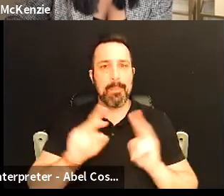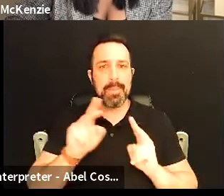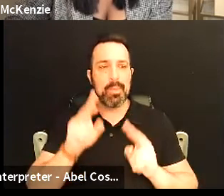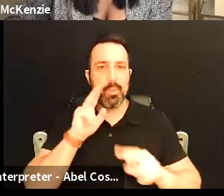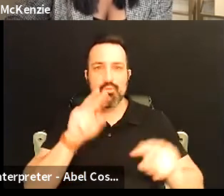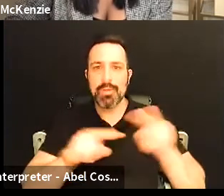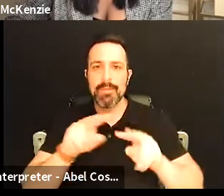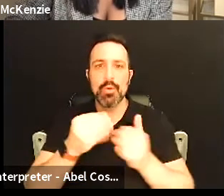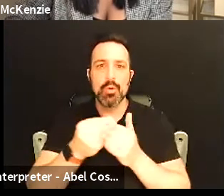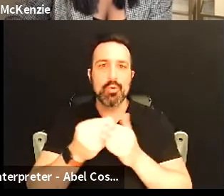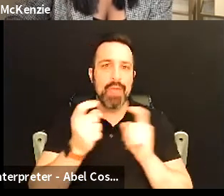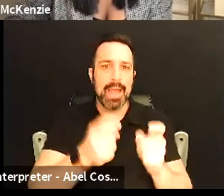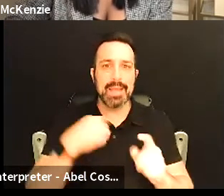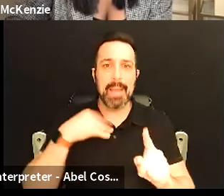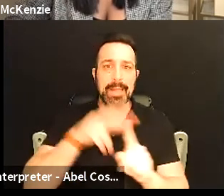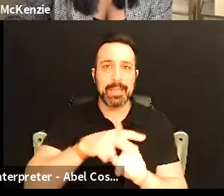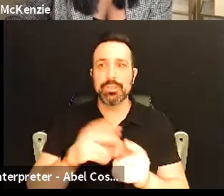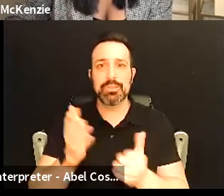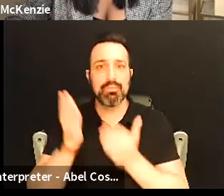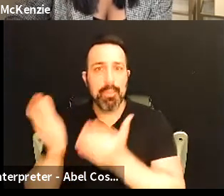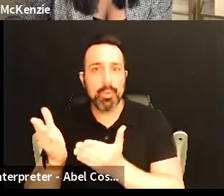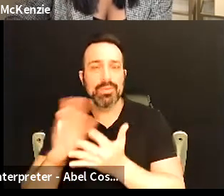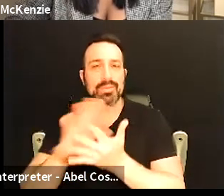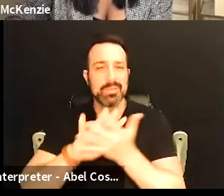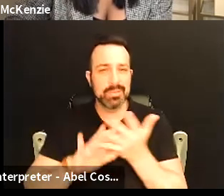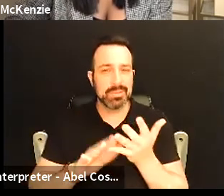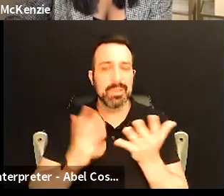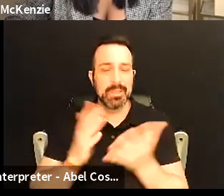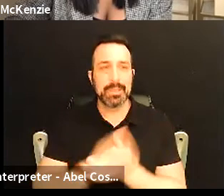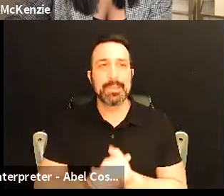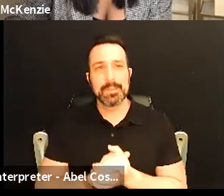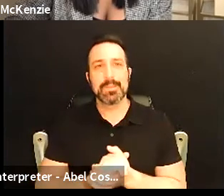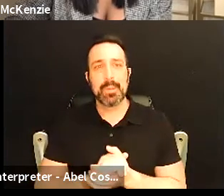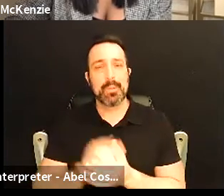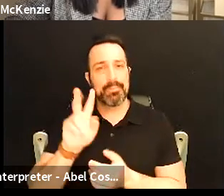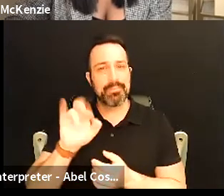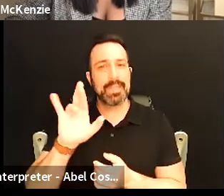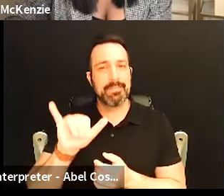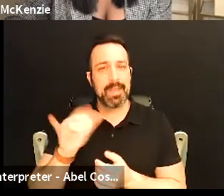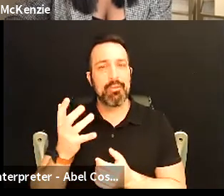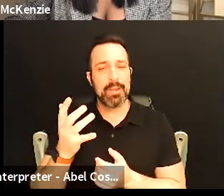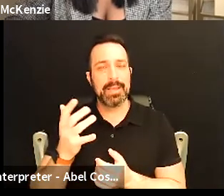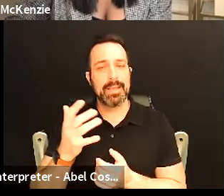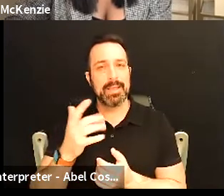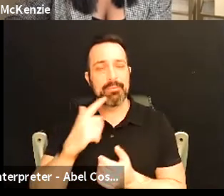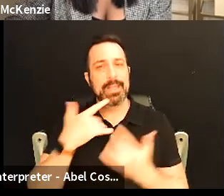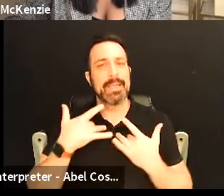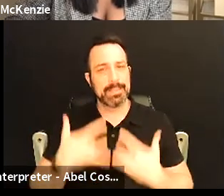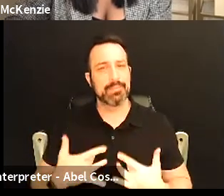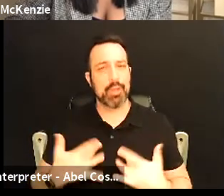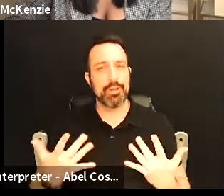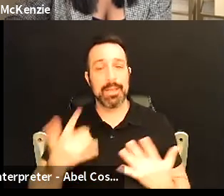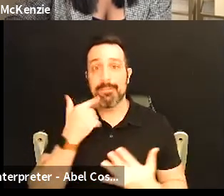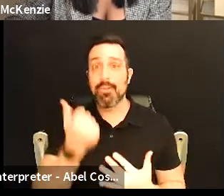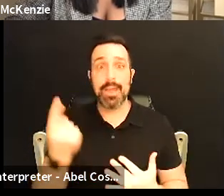grant applications or you know proposals or things like that um it is very sort of disheartening but i think you know for